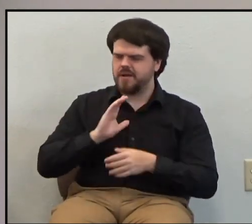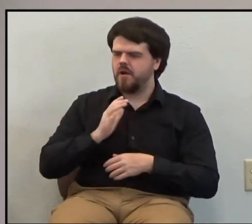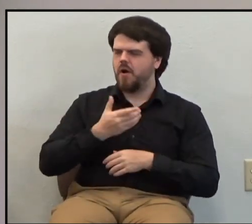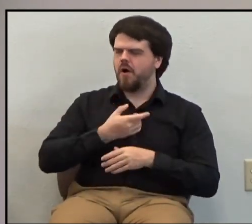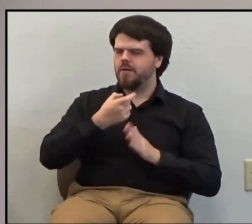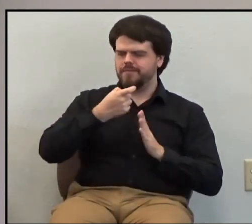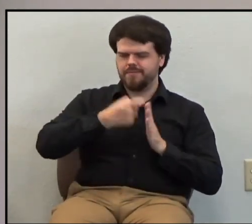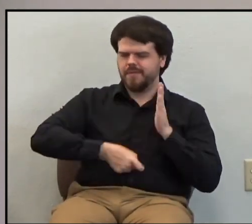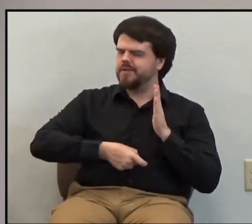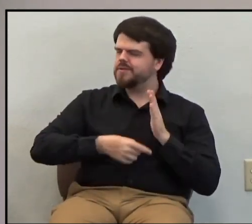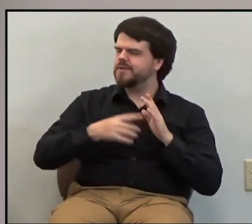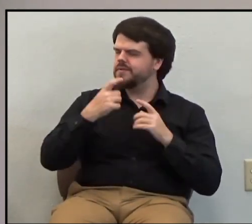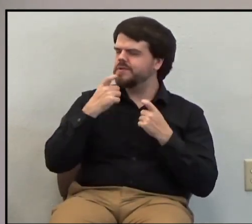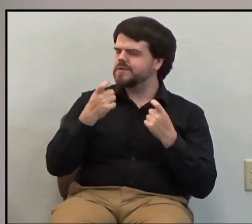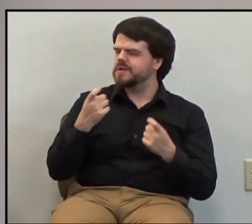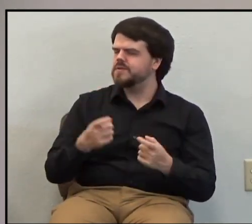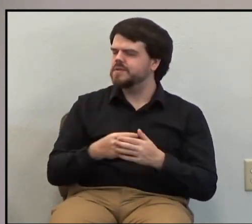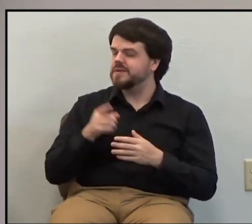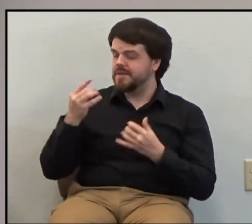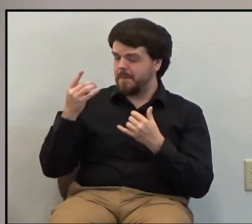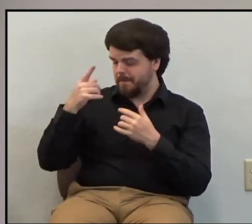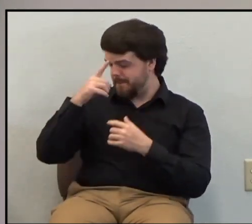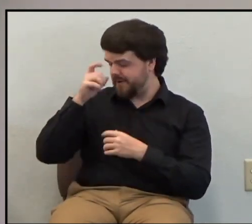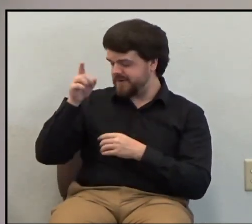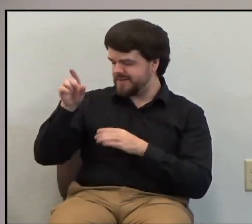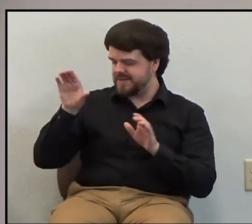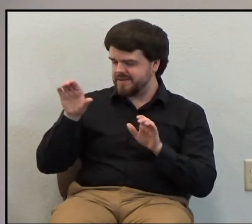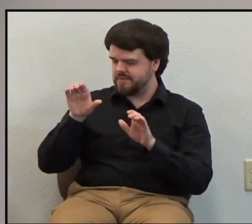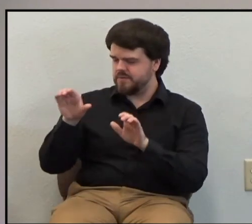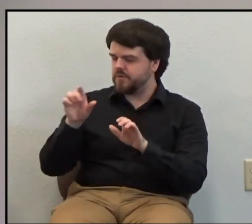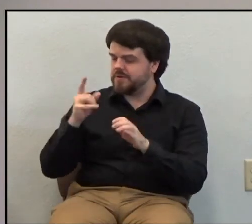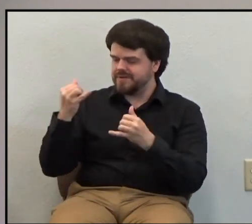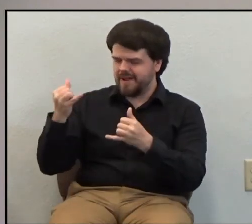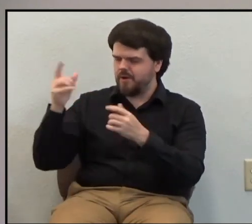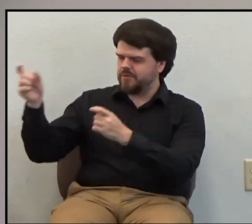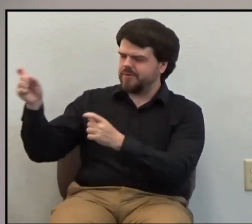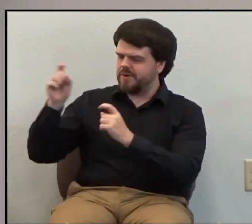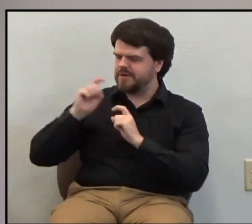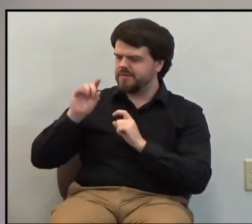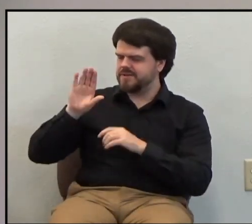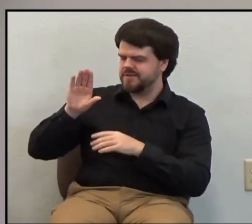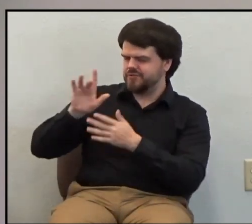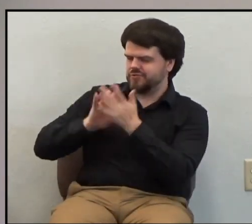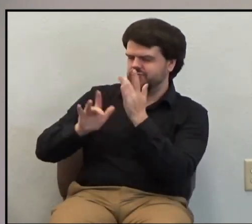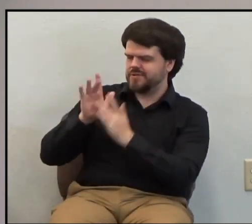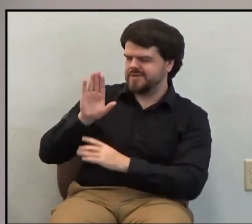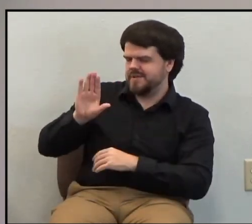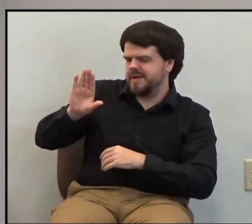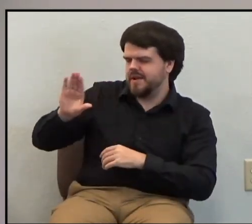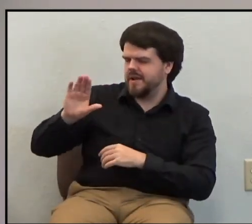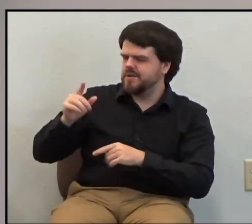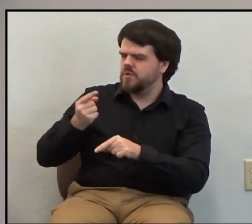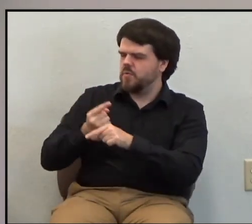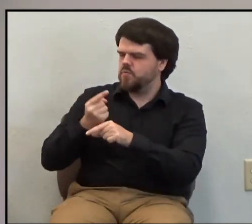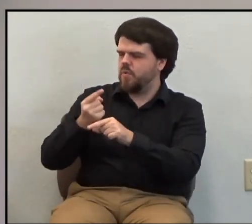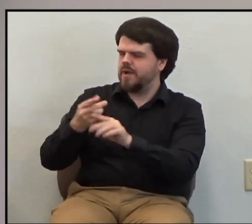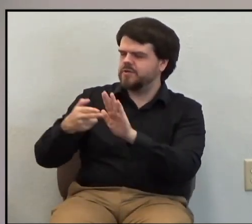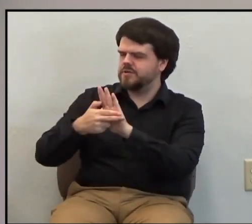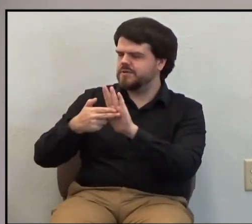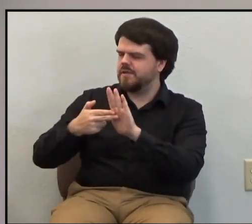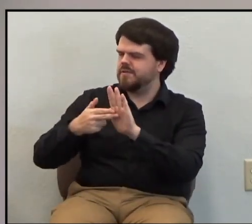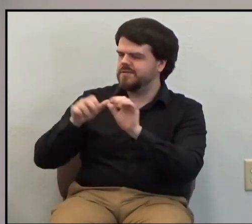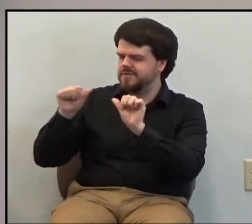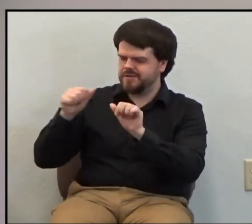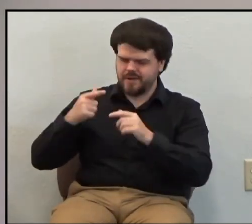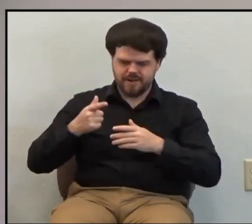he did that, you now are able to grant us righteousness, the very righteousness of your Son. Our Father, we